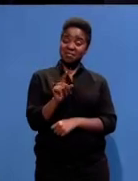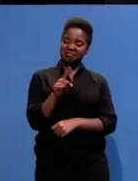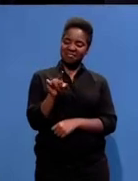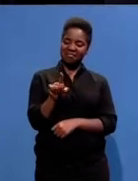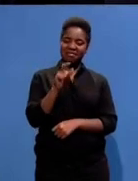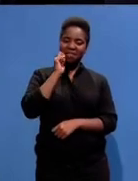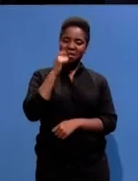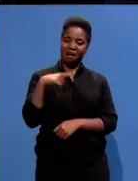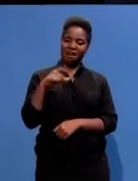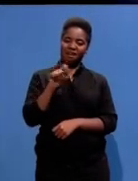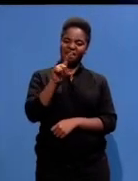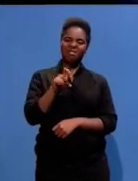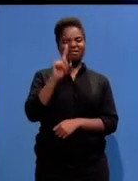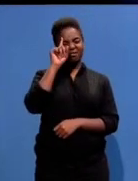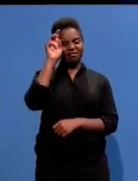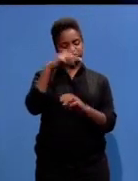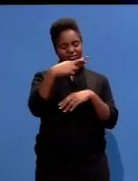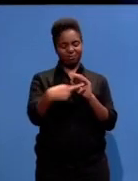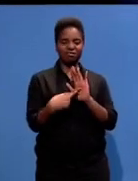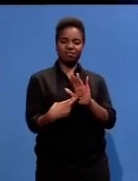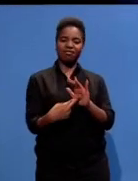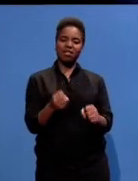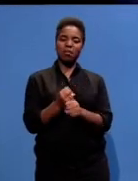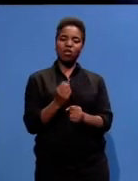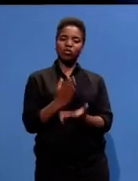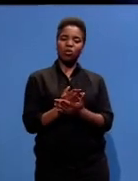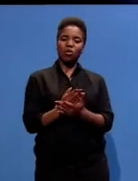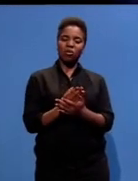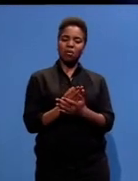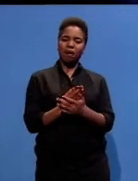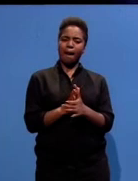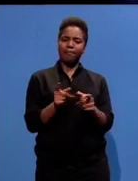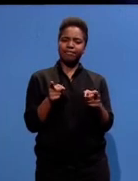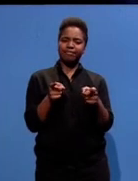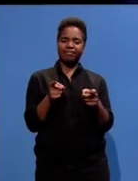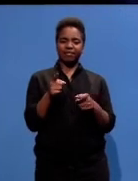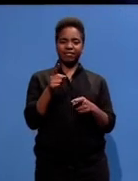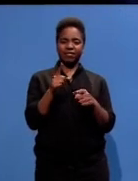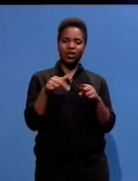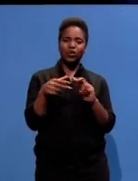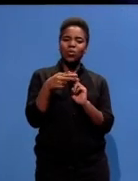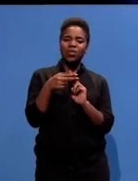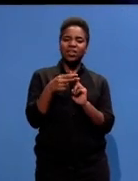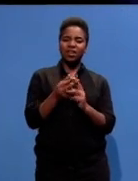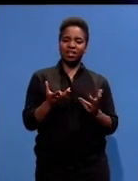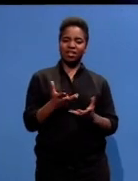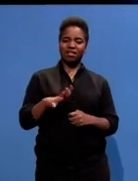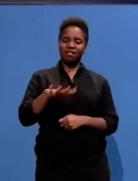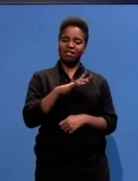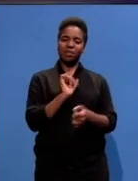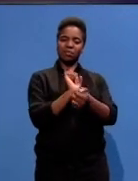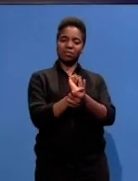what role Madiba played in forming a government of national unity, creating the environment for a multi-party state.